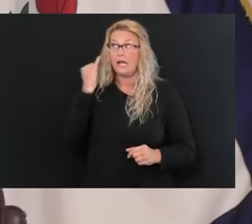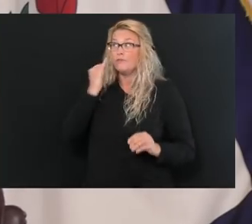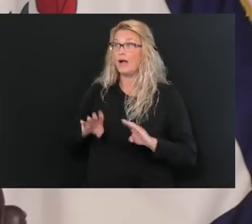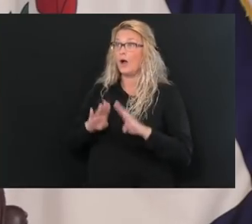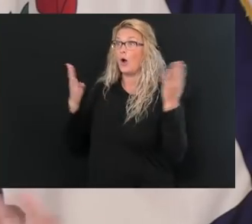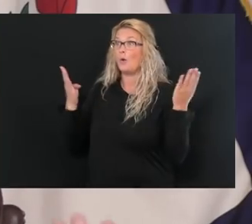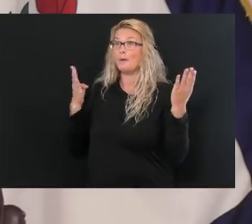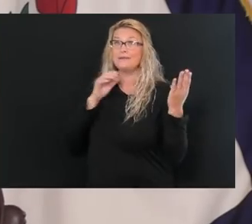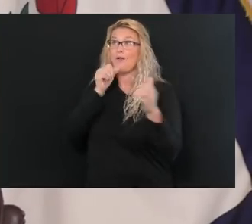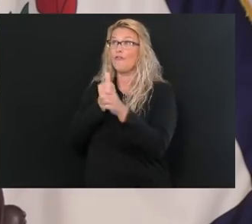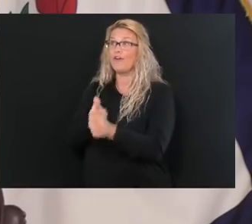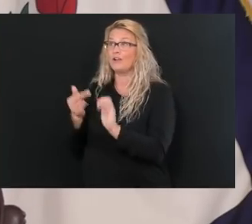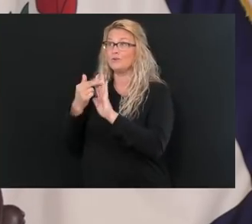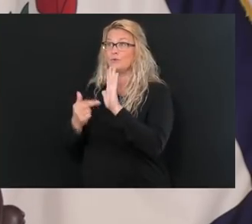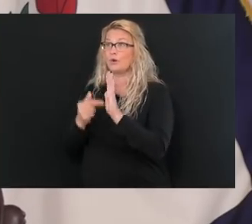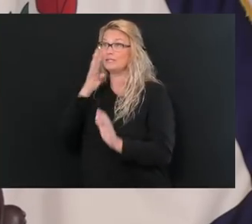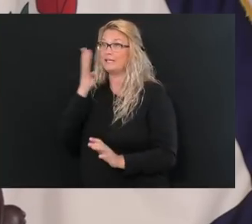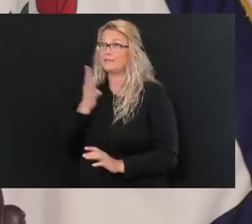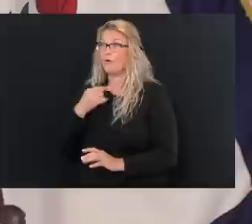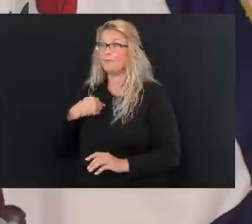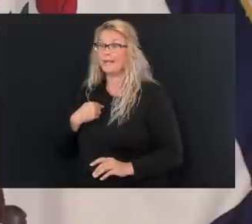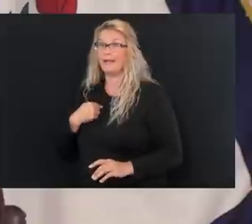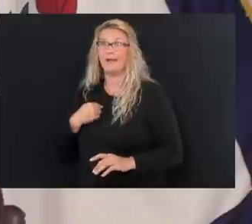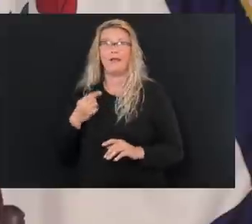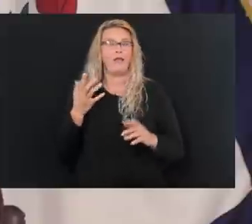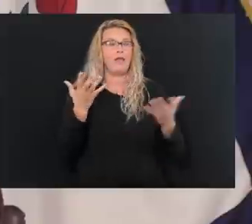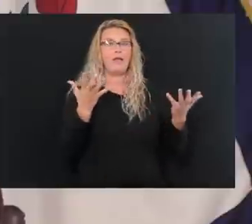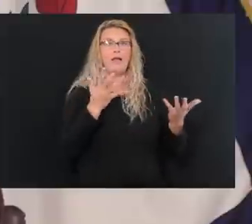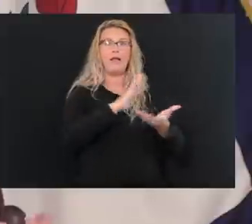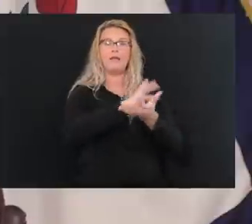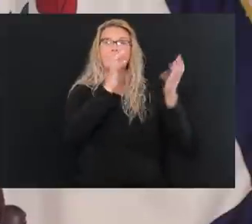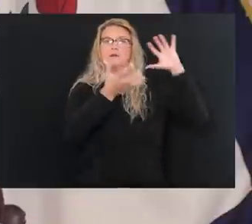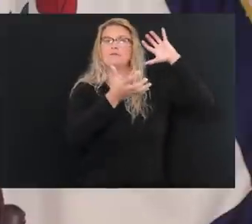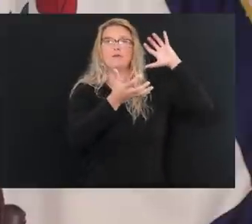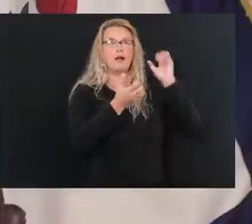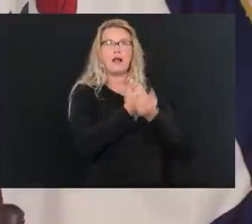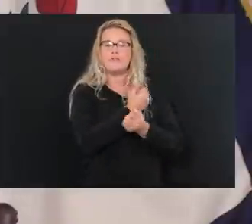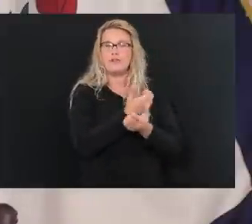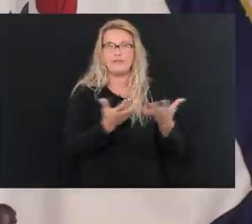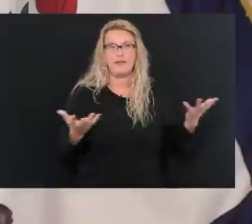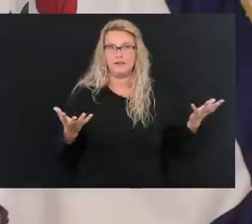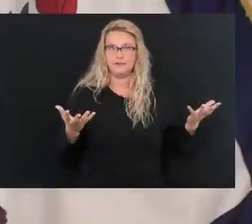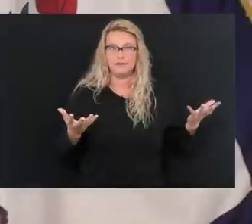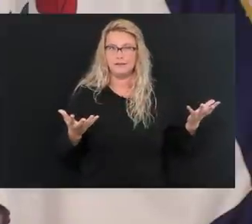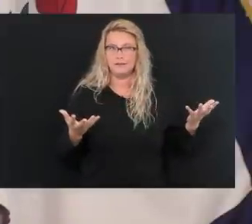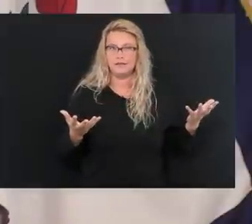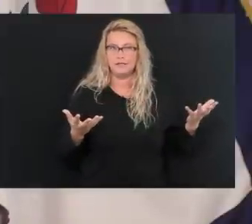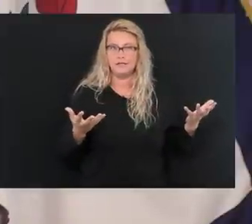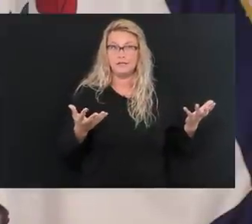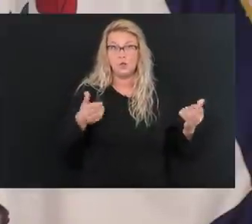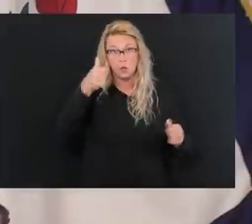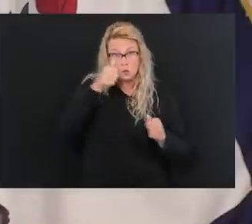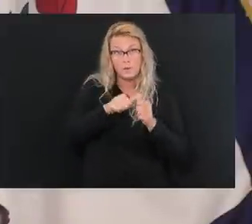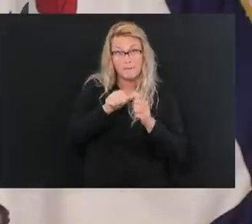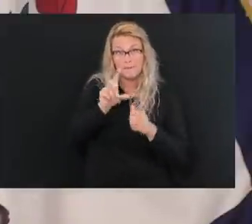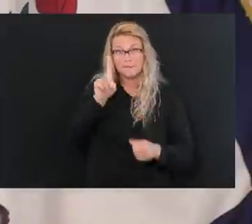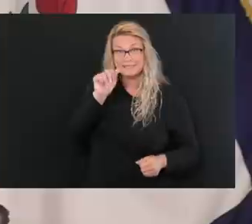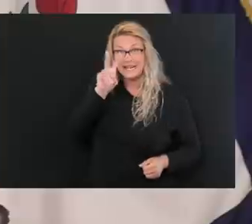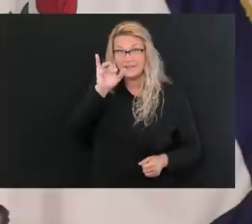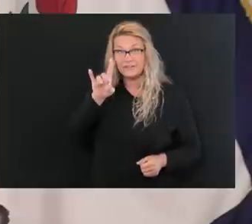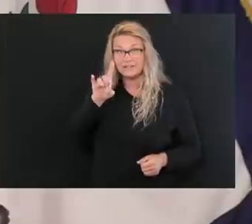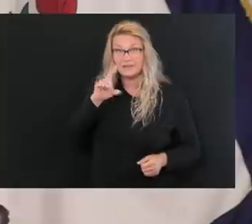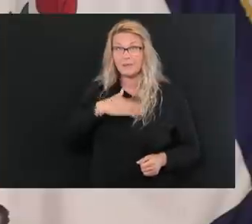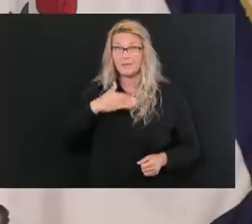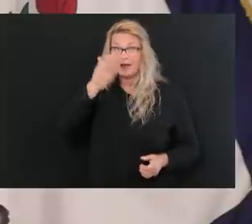We didn't follow the rules. We just ignored everything that we told and we said, and, and then look what happened. And remember, David, what my dad always said,